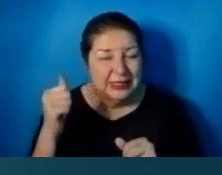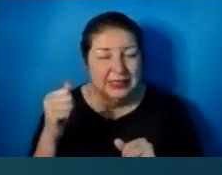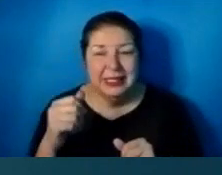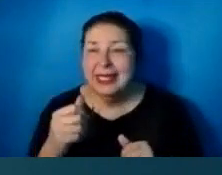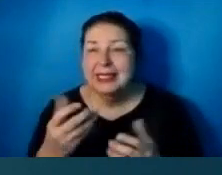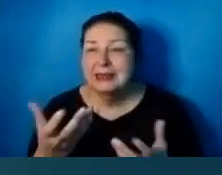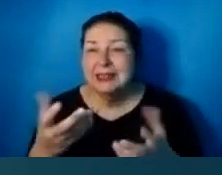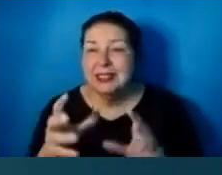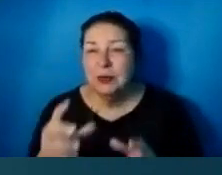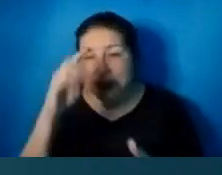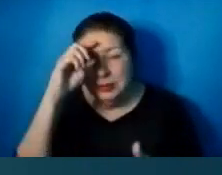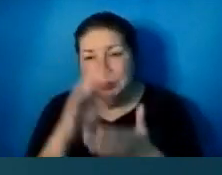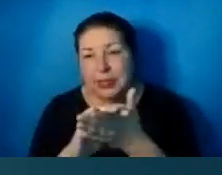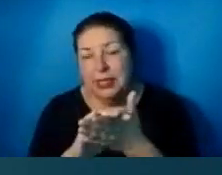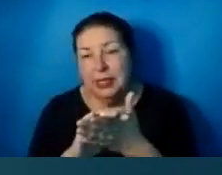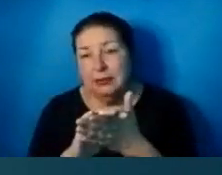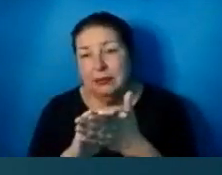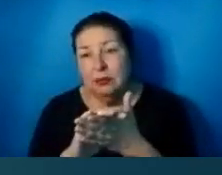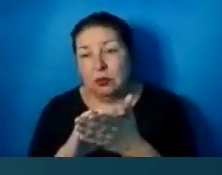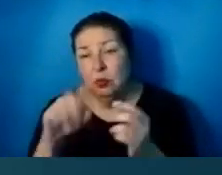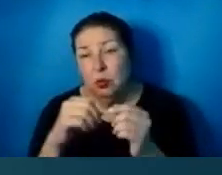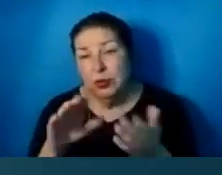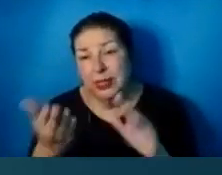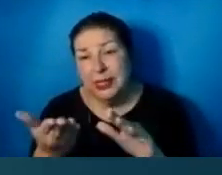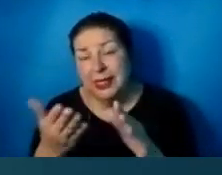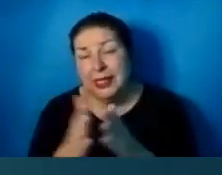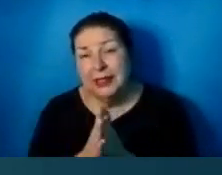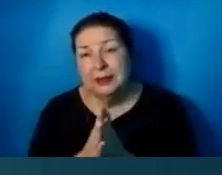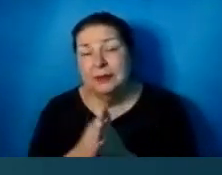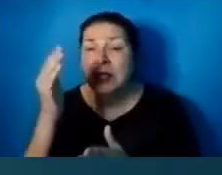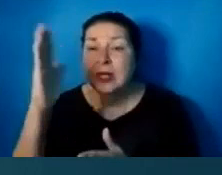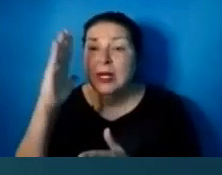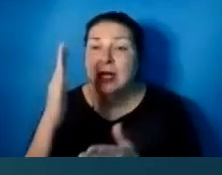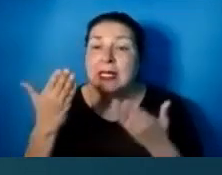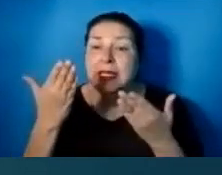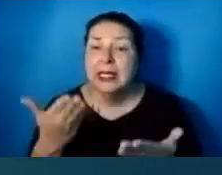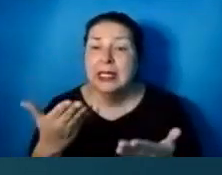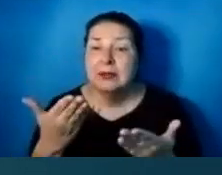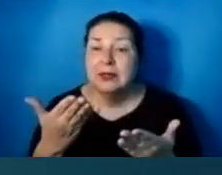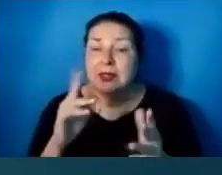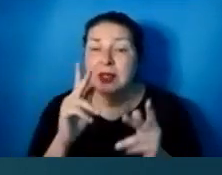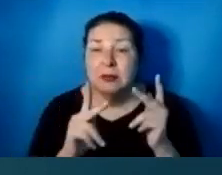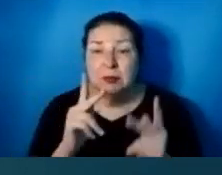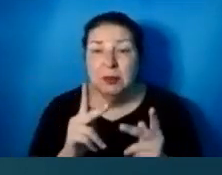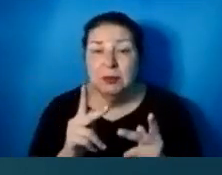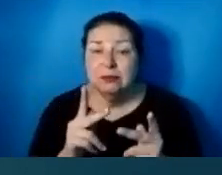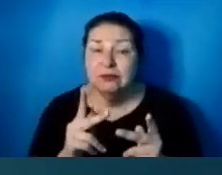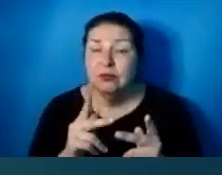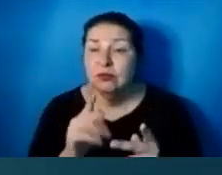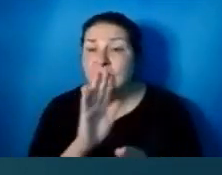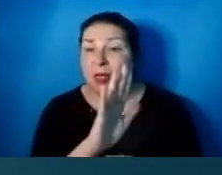to believe, upon their death, God gives them what they have desired.